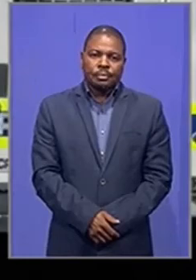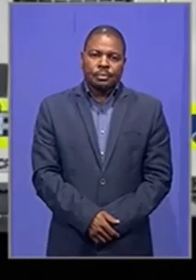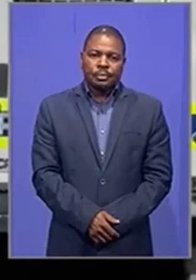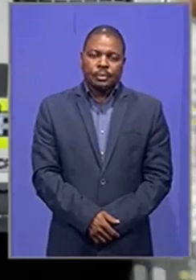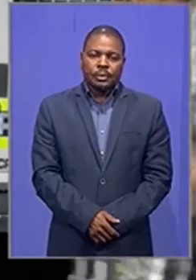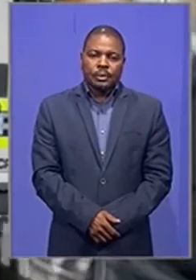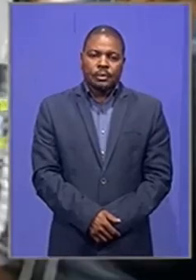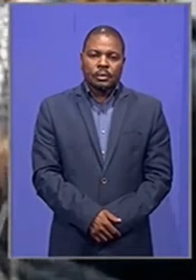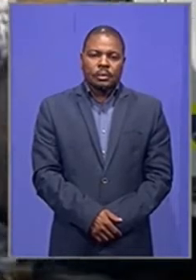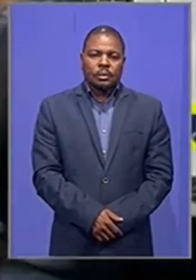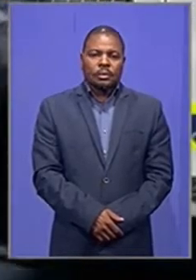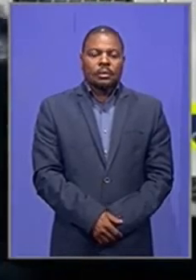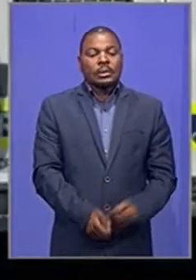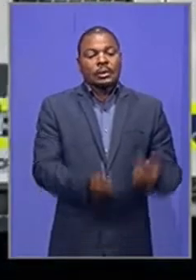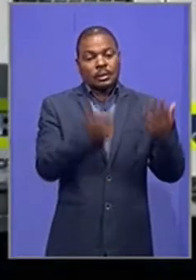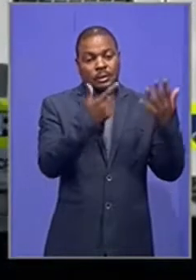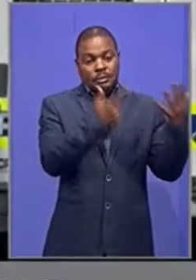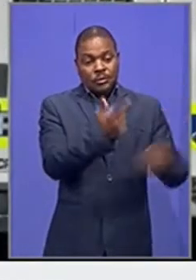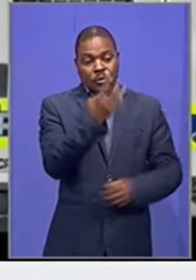This is